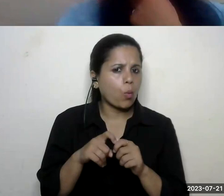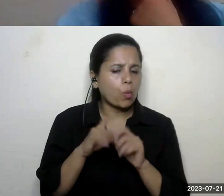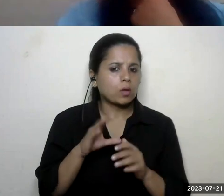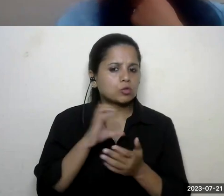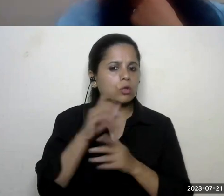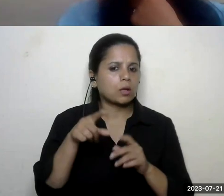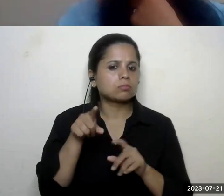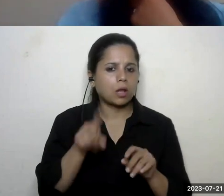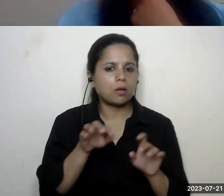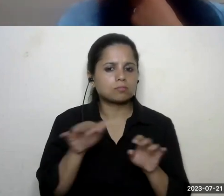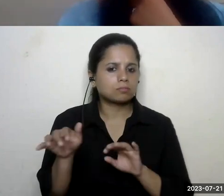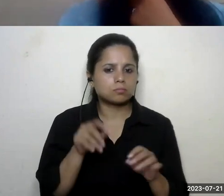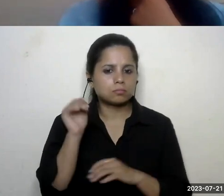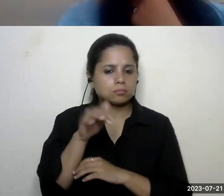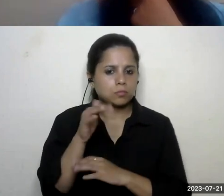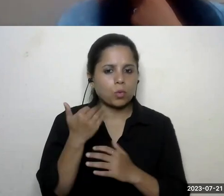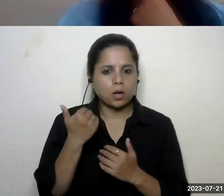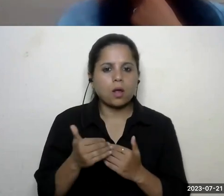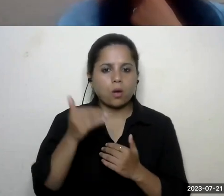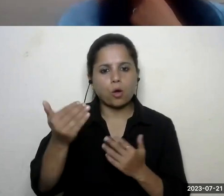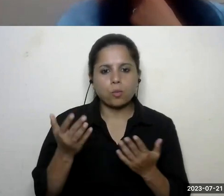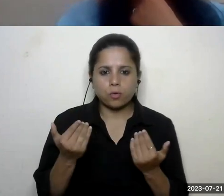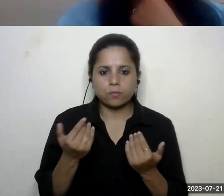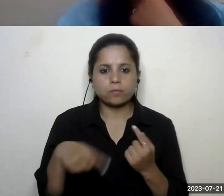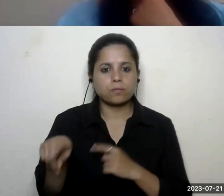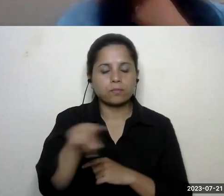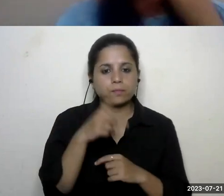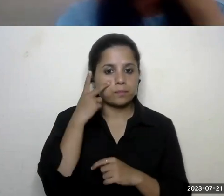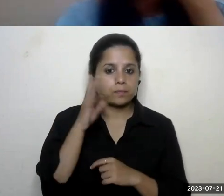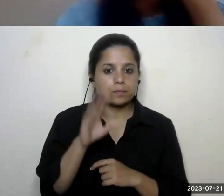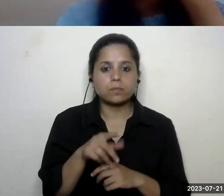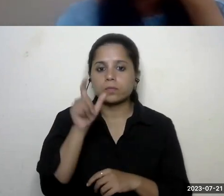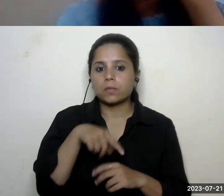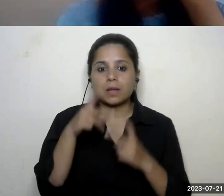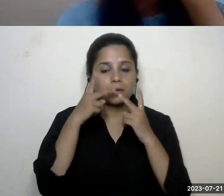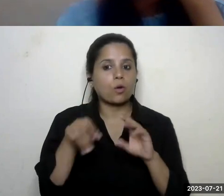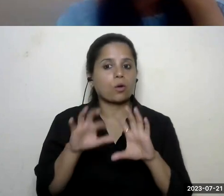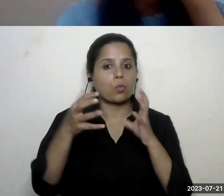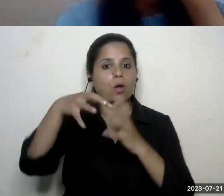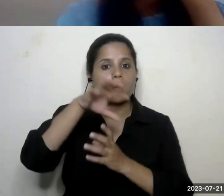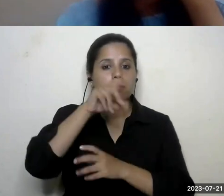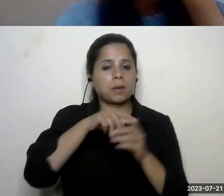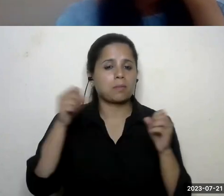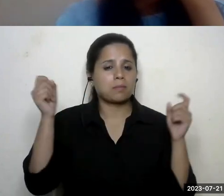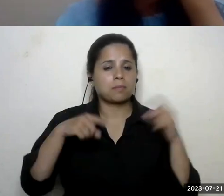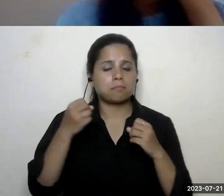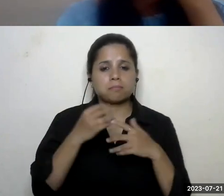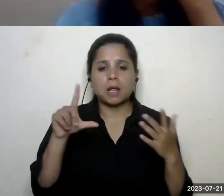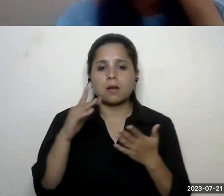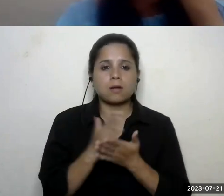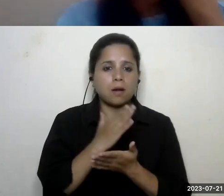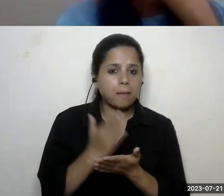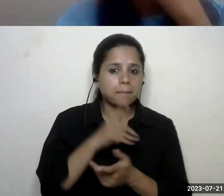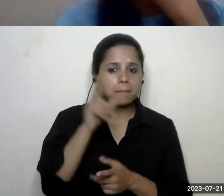box uh so we can take them up it's great to see people from all across the country so many librarians so many